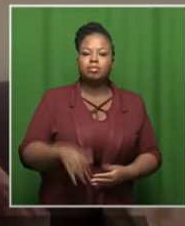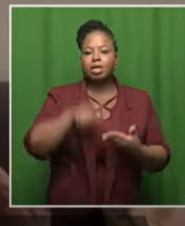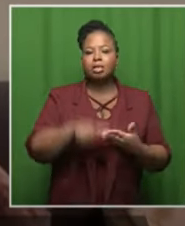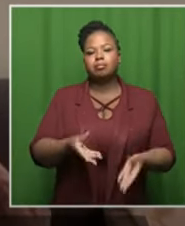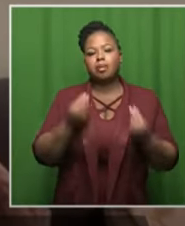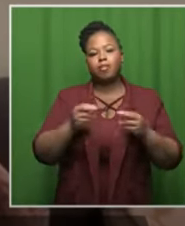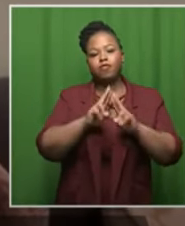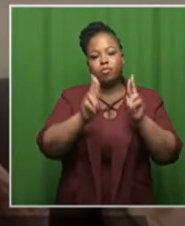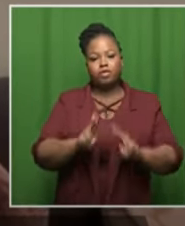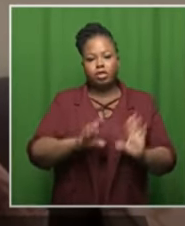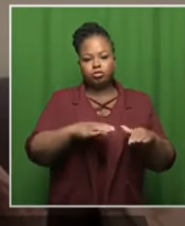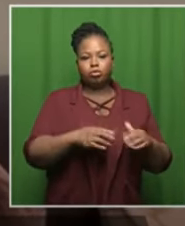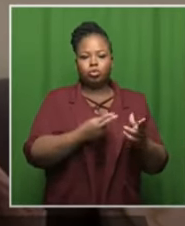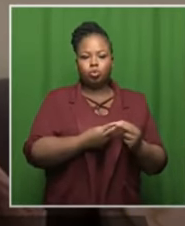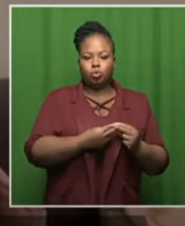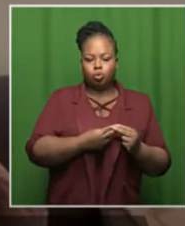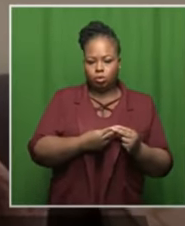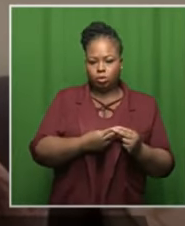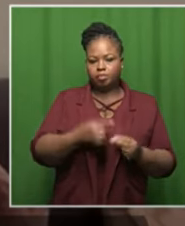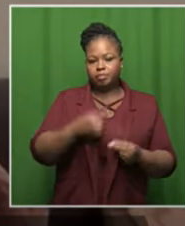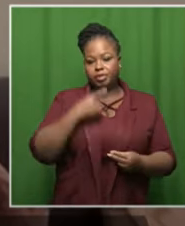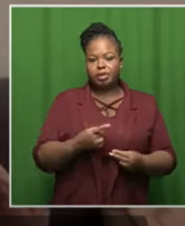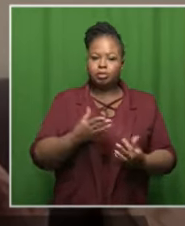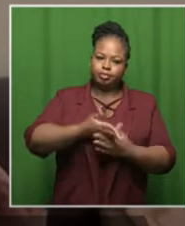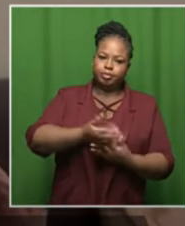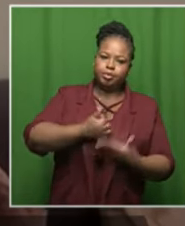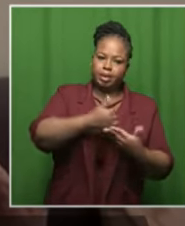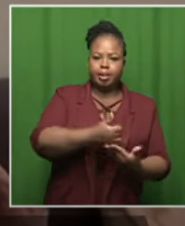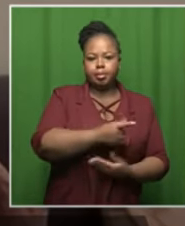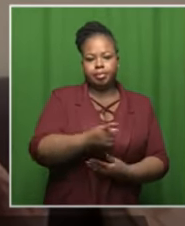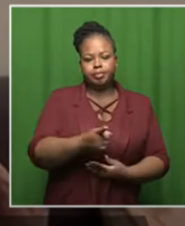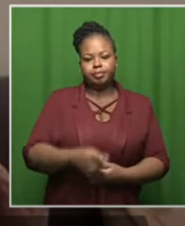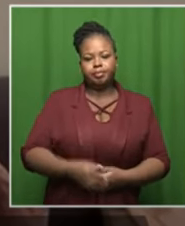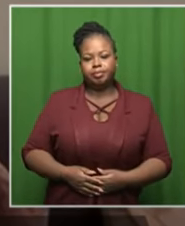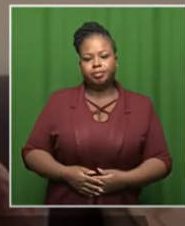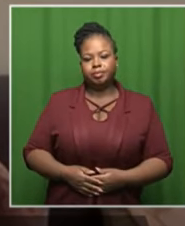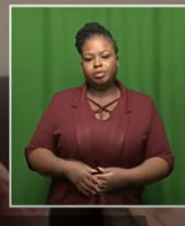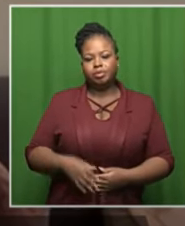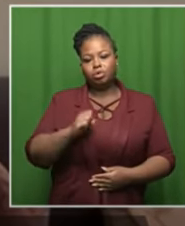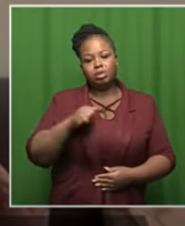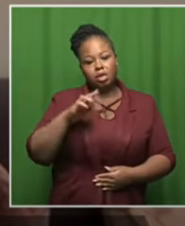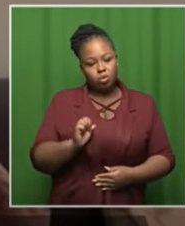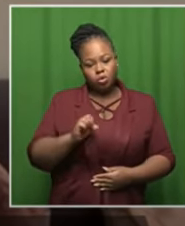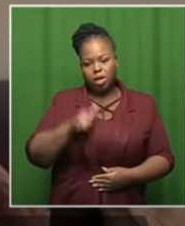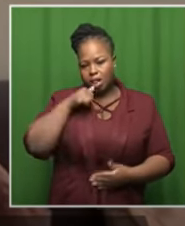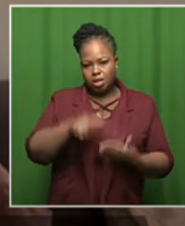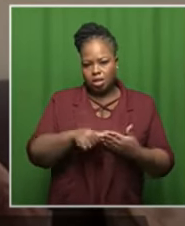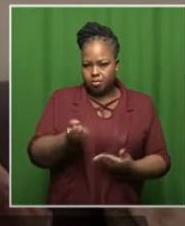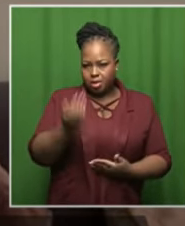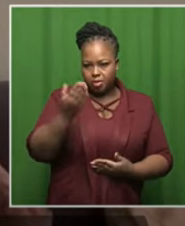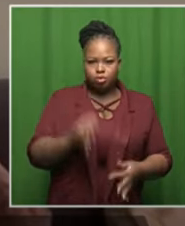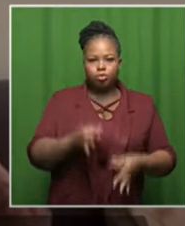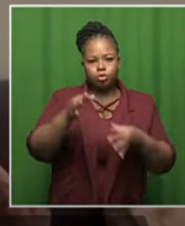from the federations the unions asking me to intervene uh can i please speak to saru i then wrote saru letter to